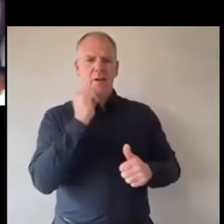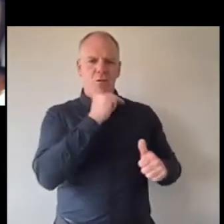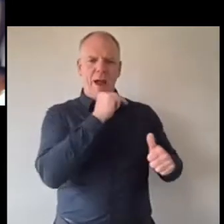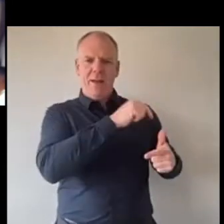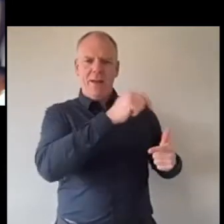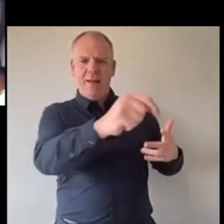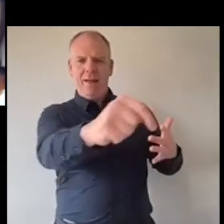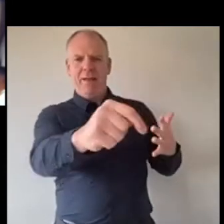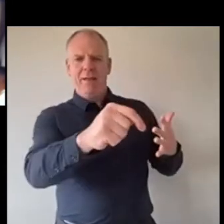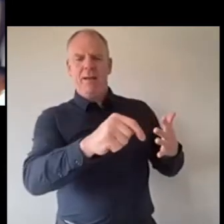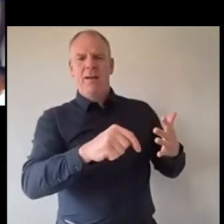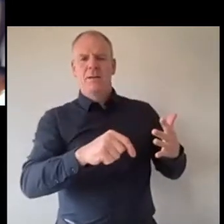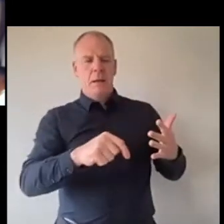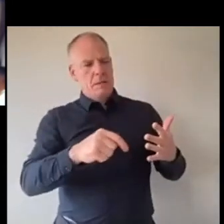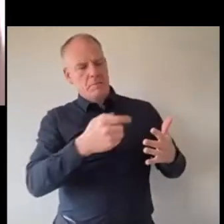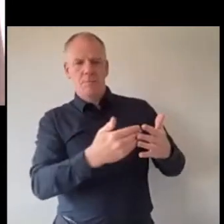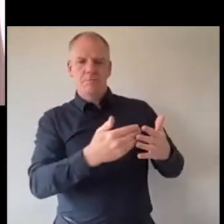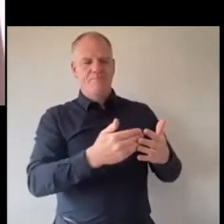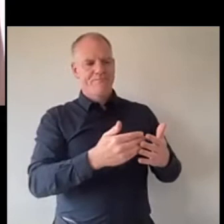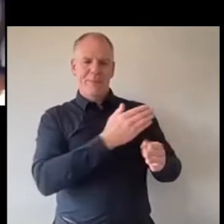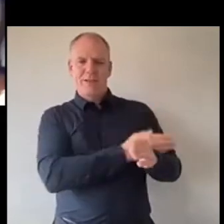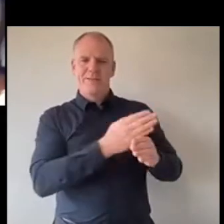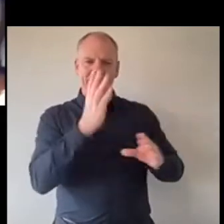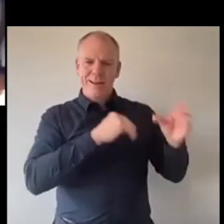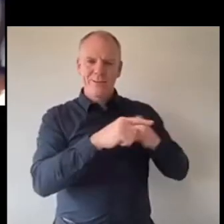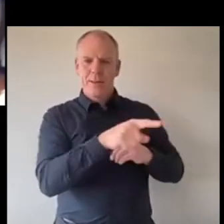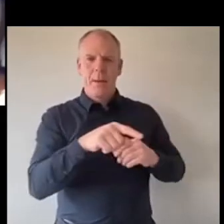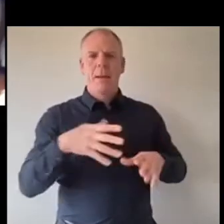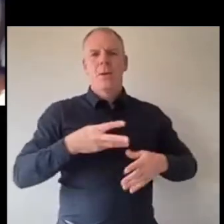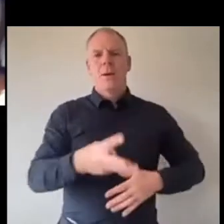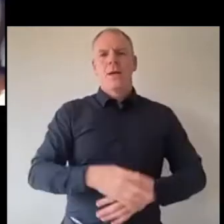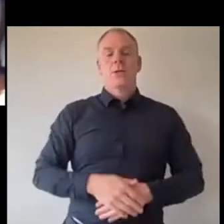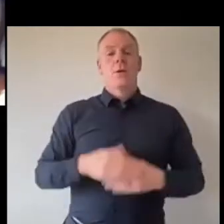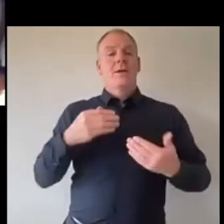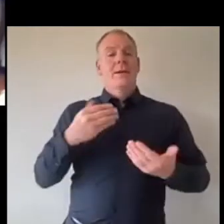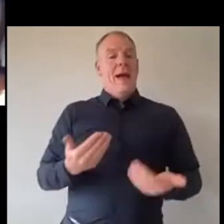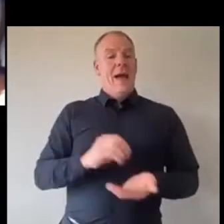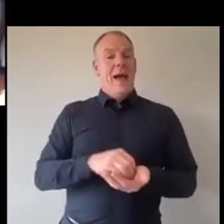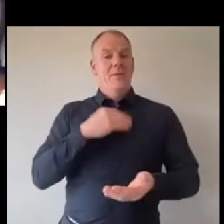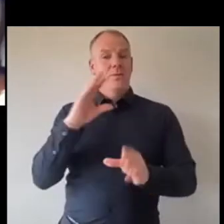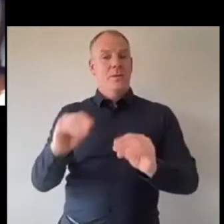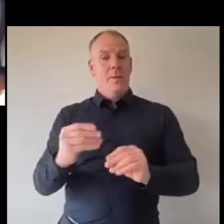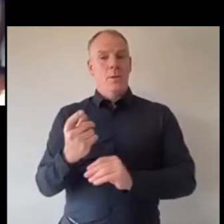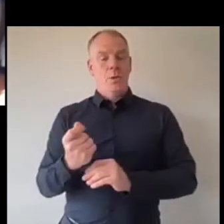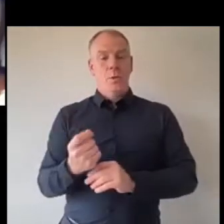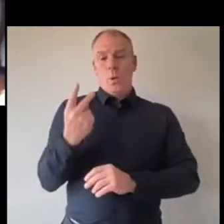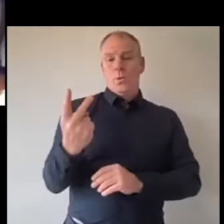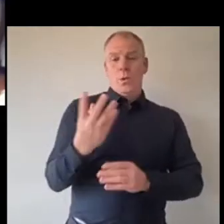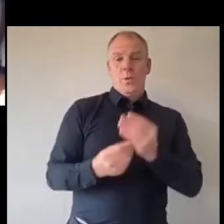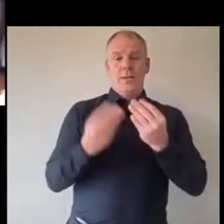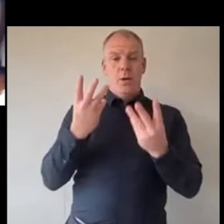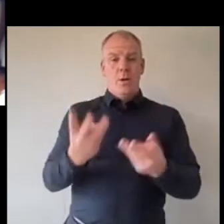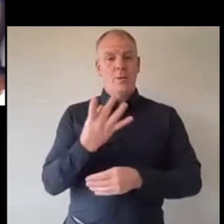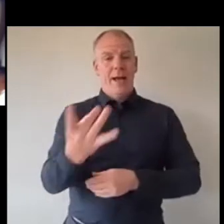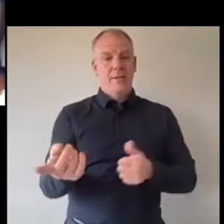them and maybe we will now I hope so I'm going to wrap this up now I think two things that I really want to ask one